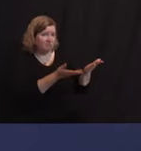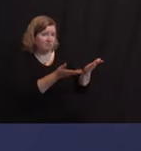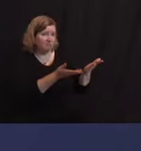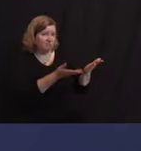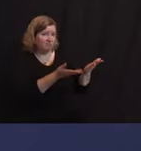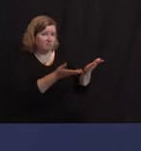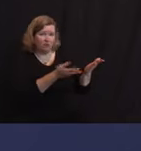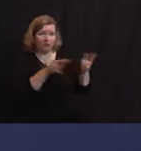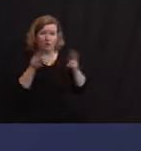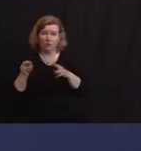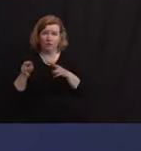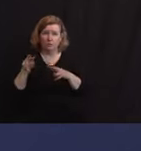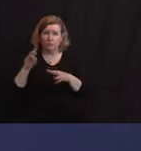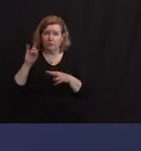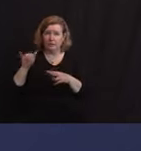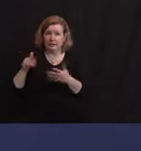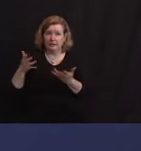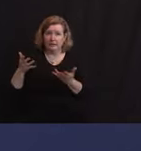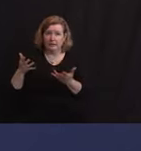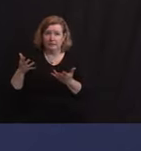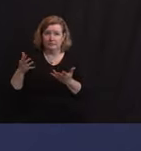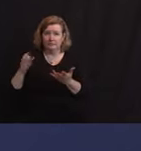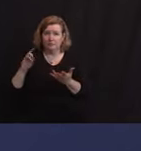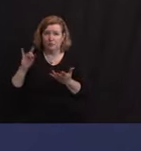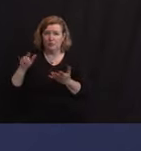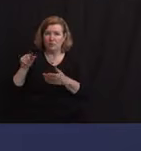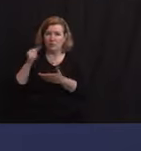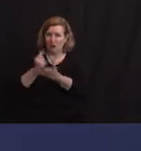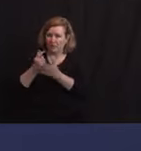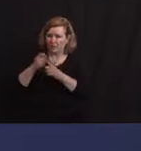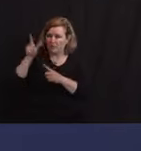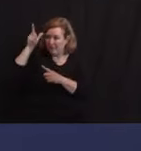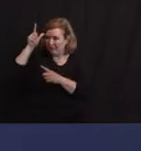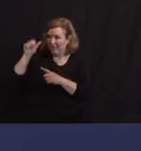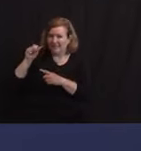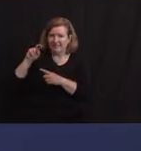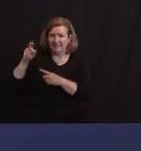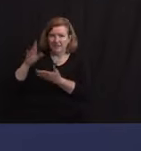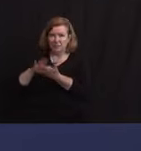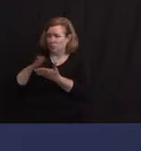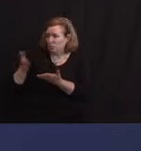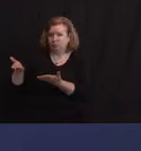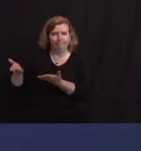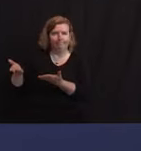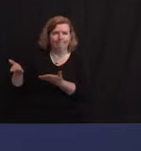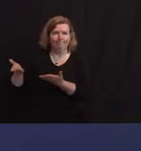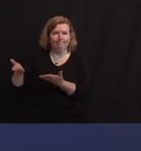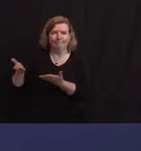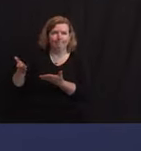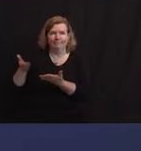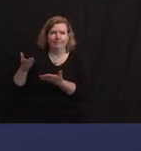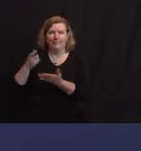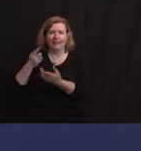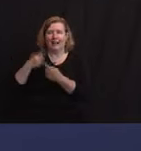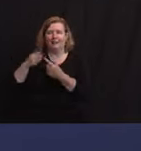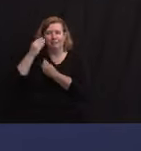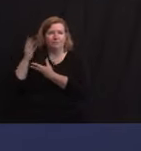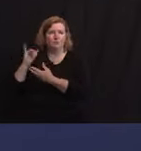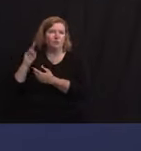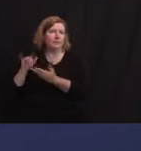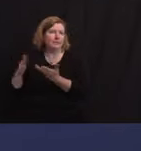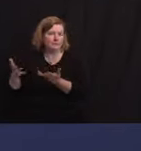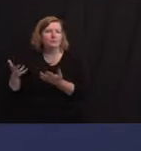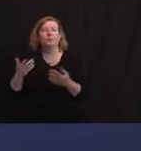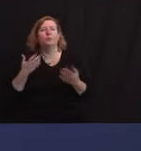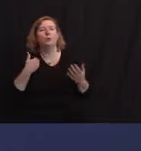today because she's, as you know, an alum of the school. She's not with us, but Tina and will get the message to her, but also have a world-class cancer center.